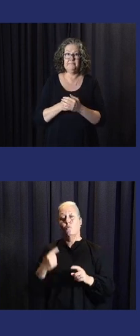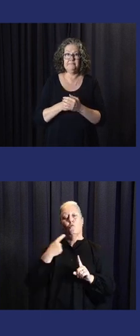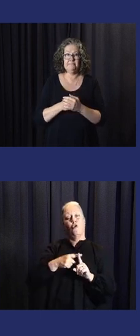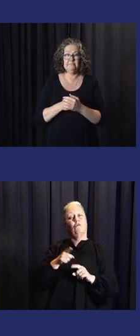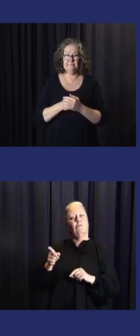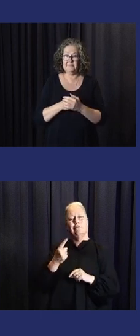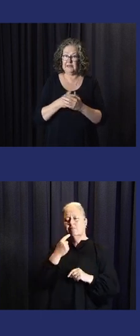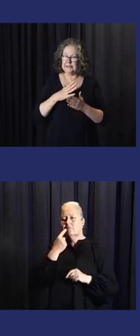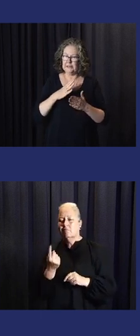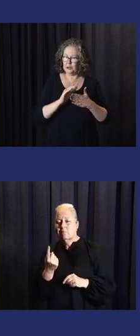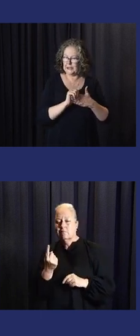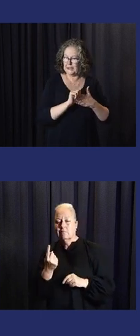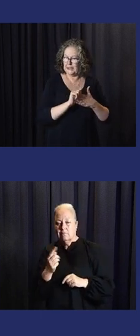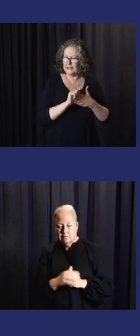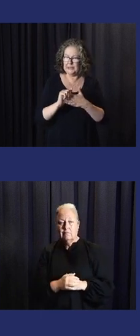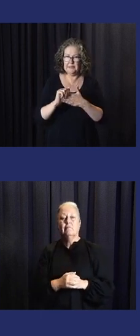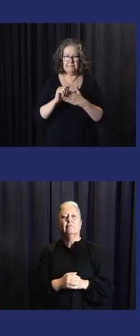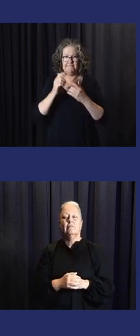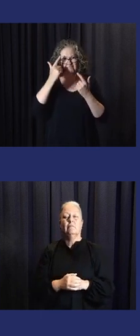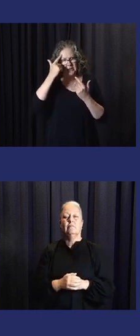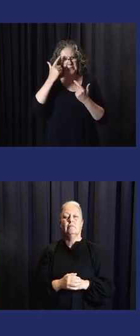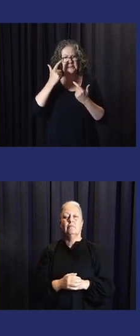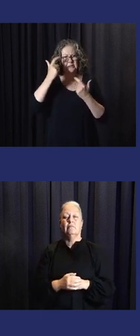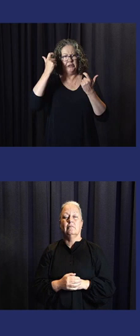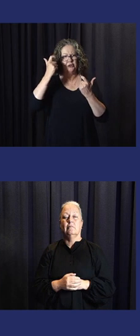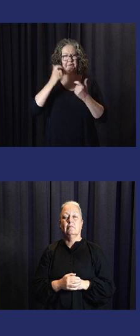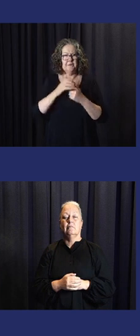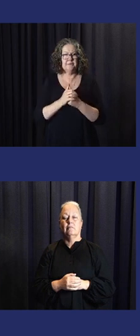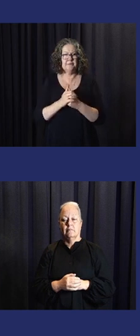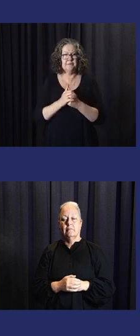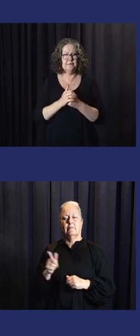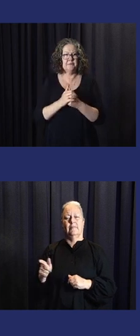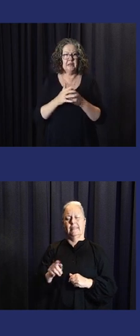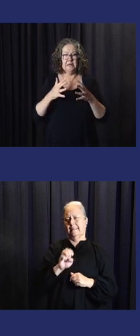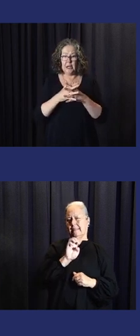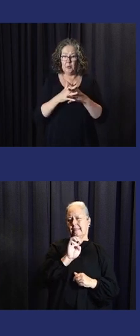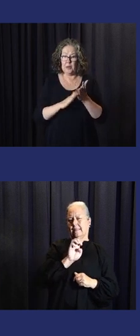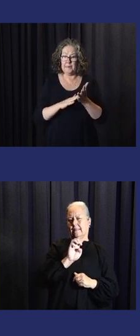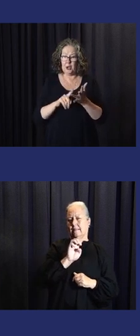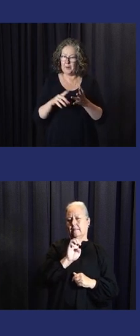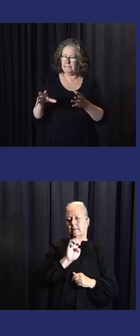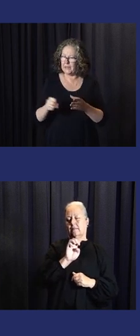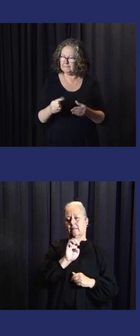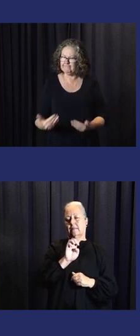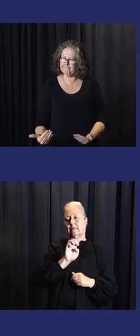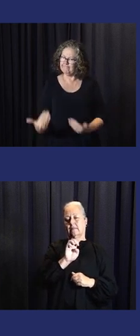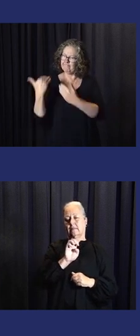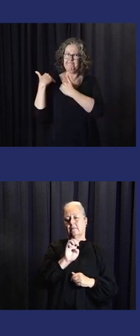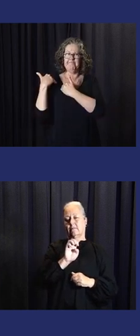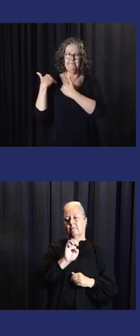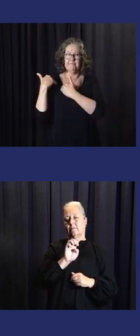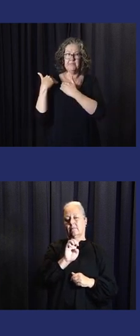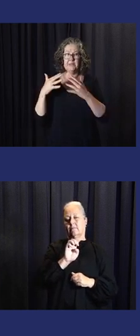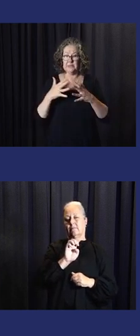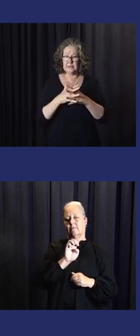And far more importantly, when he underlined the point that he said the WMO to lead the initiative of EWS,